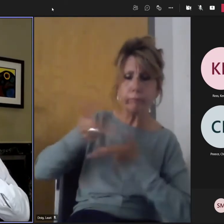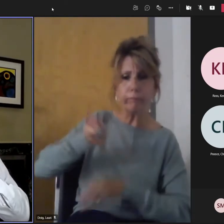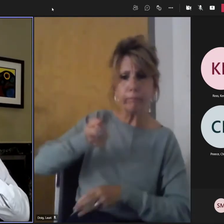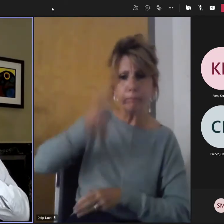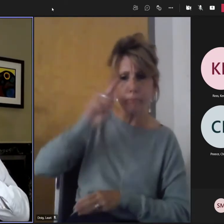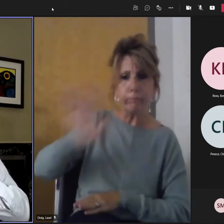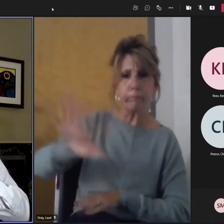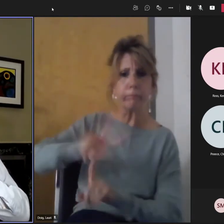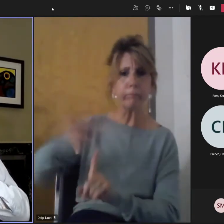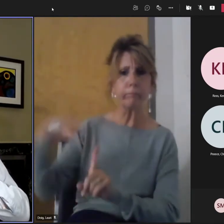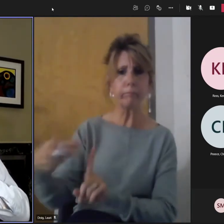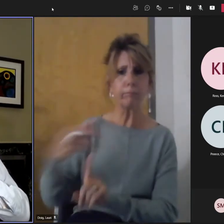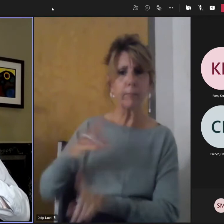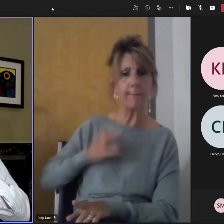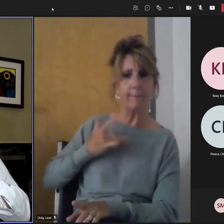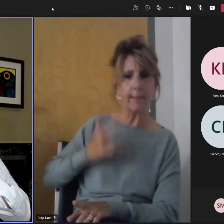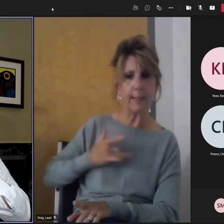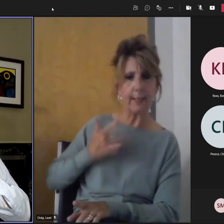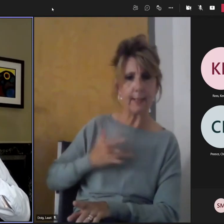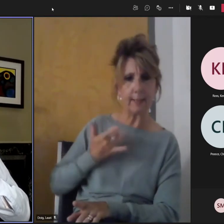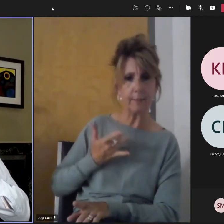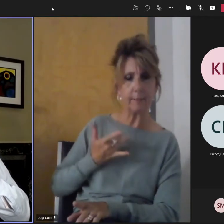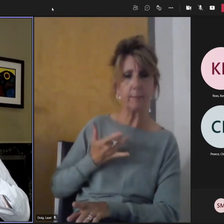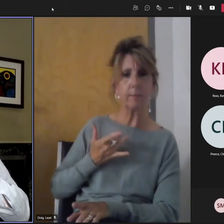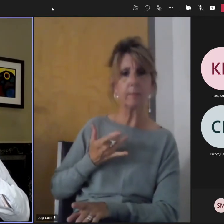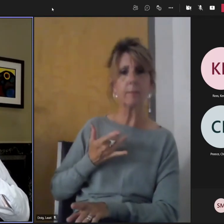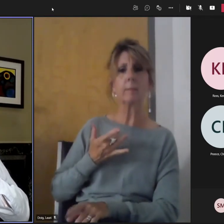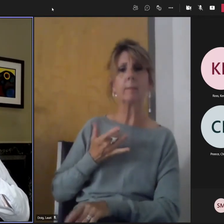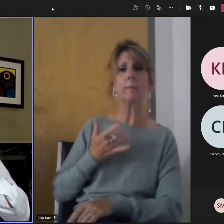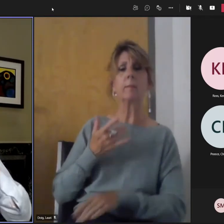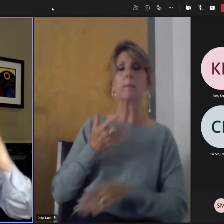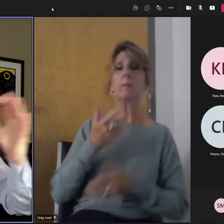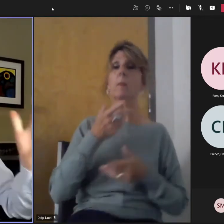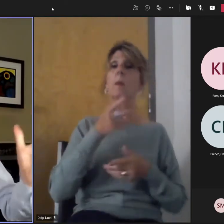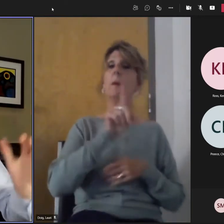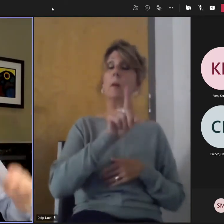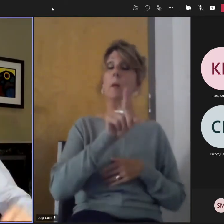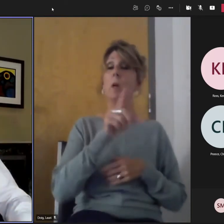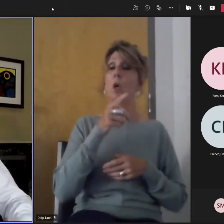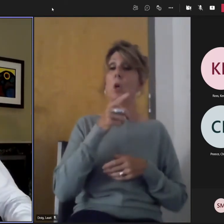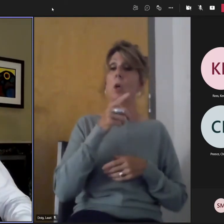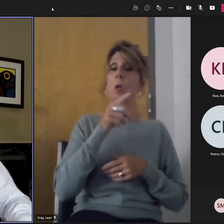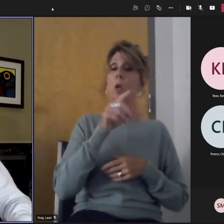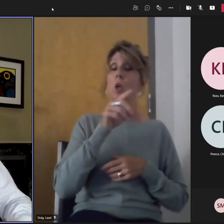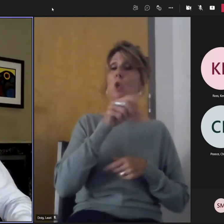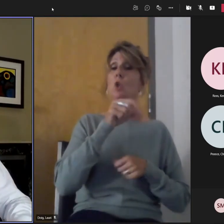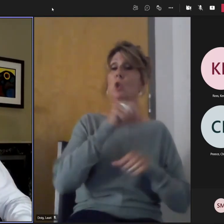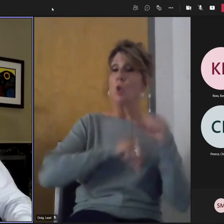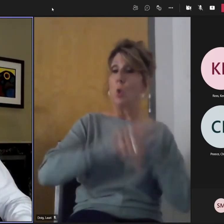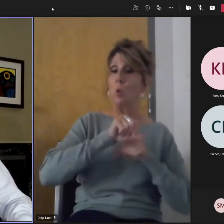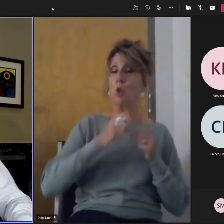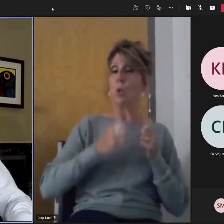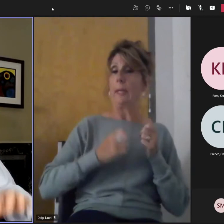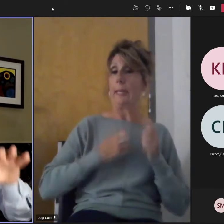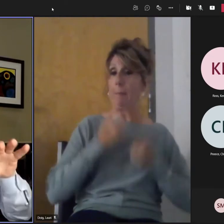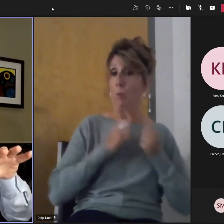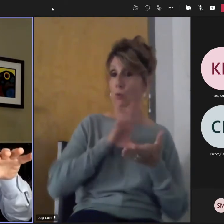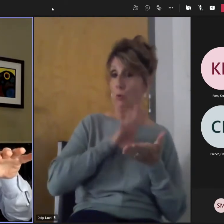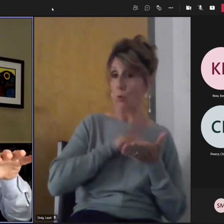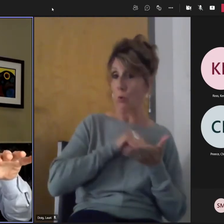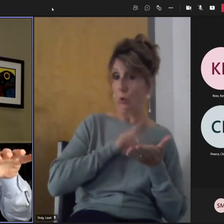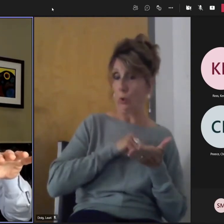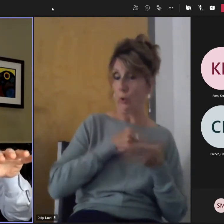we did an analysis actually of the social-emotional learning framework, the SEL, and